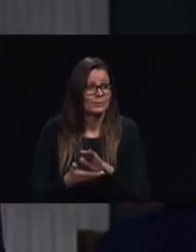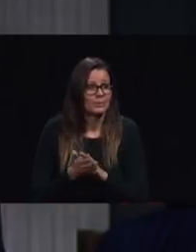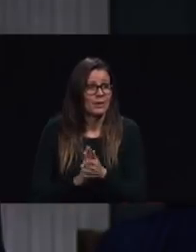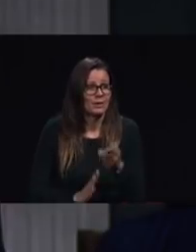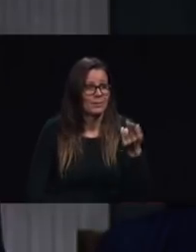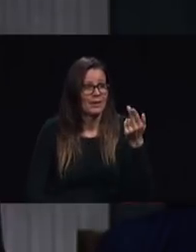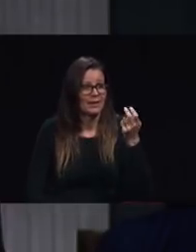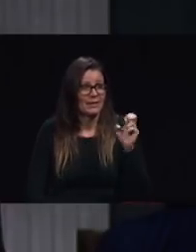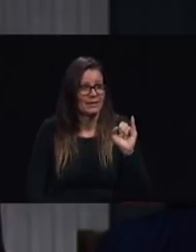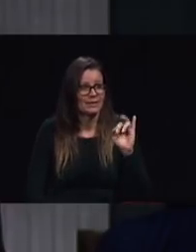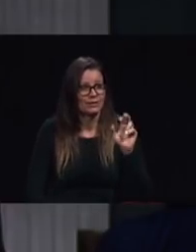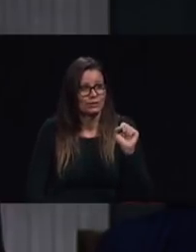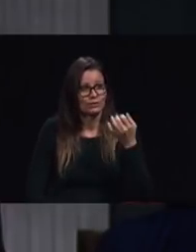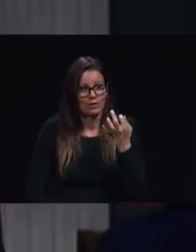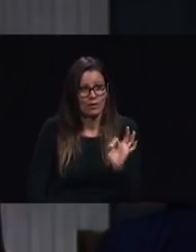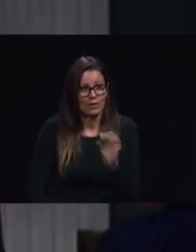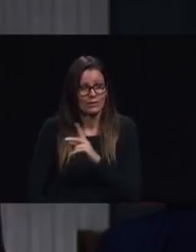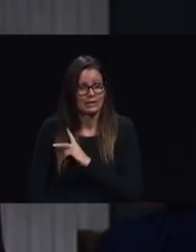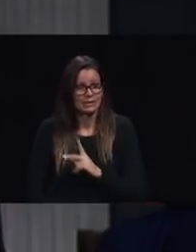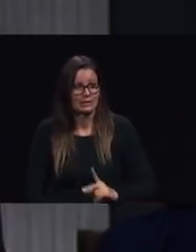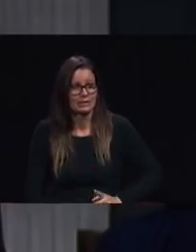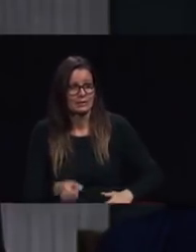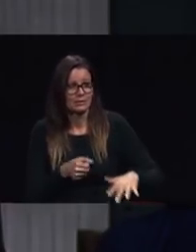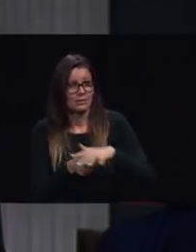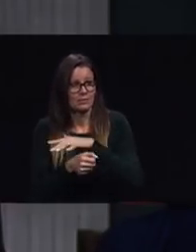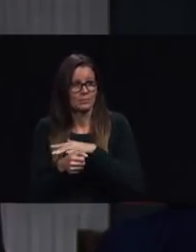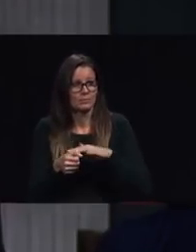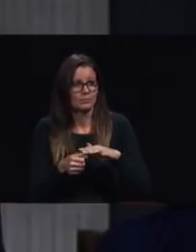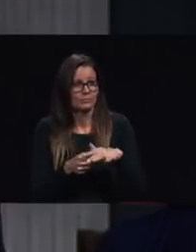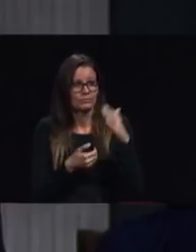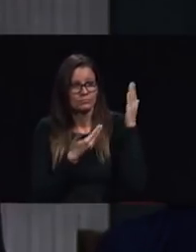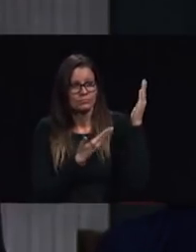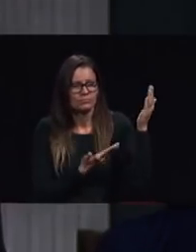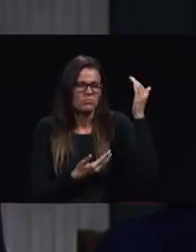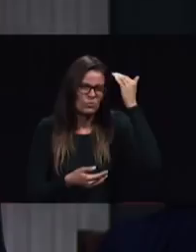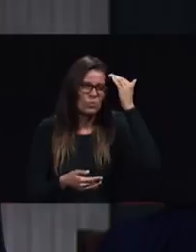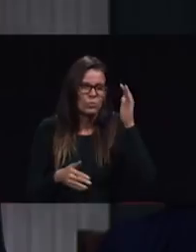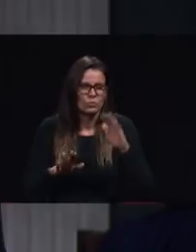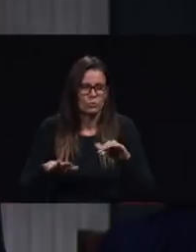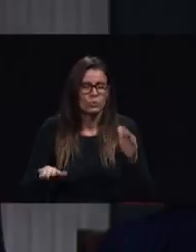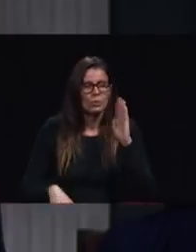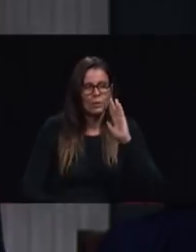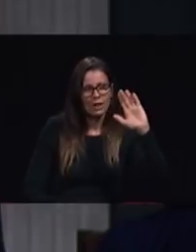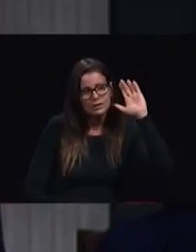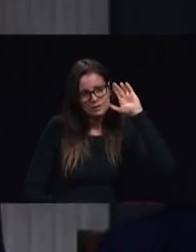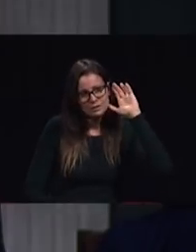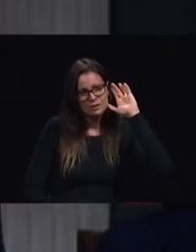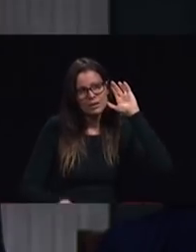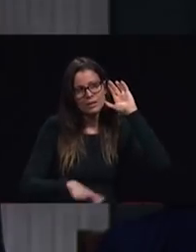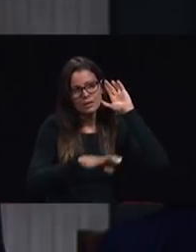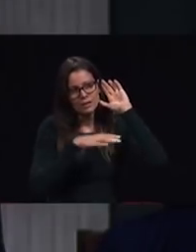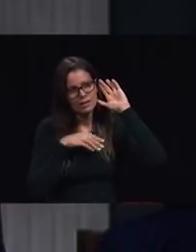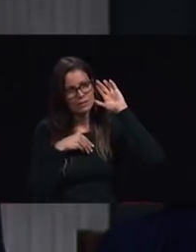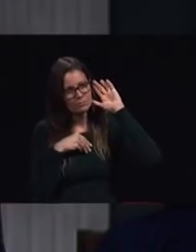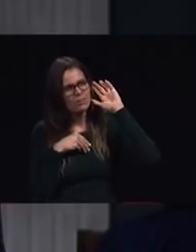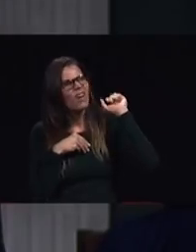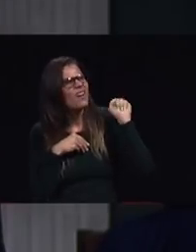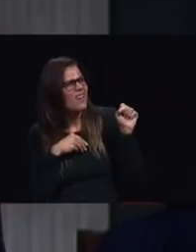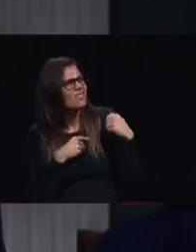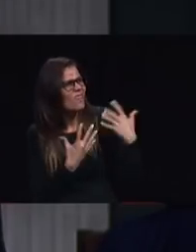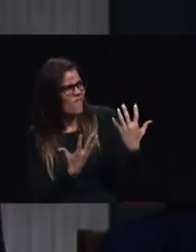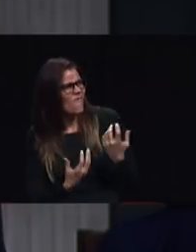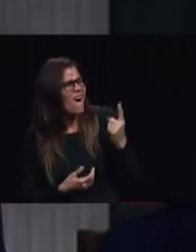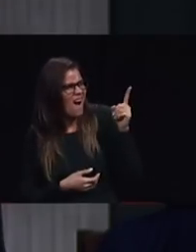of his kingdom he knows that these children will listen to him and accept him as their redeemer far